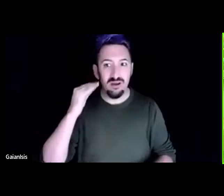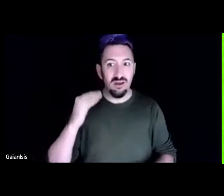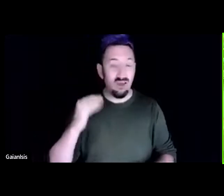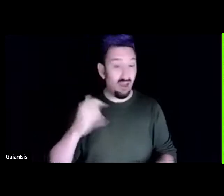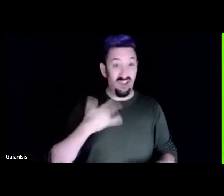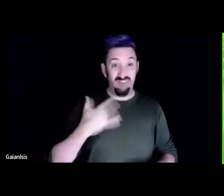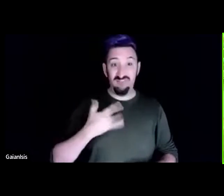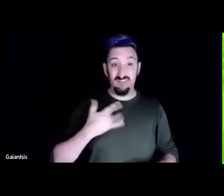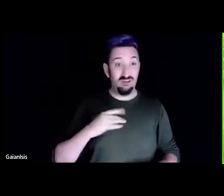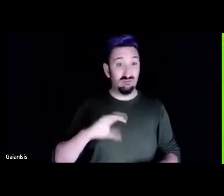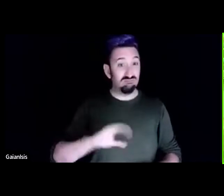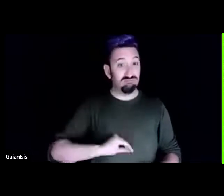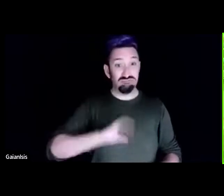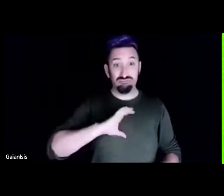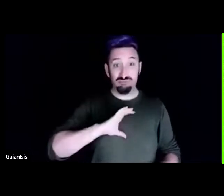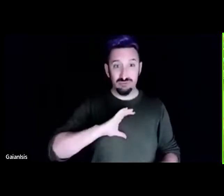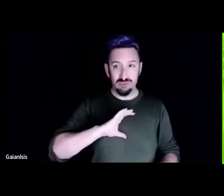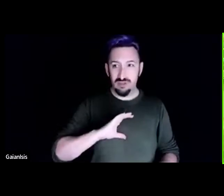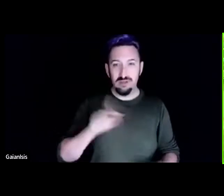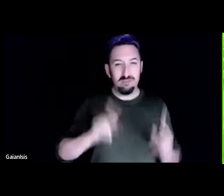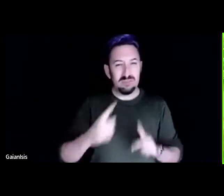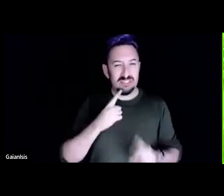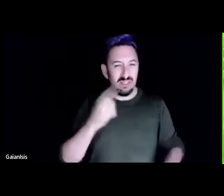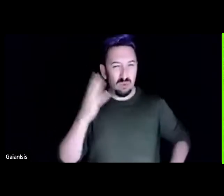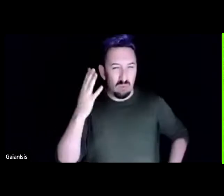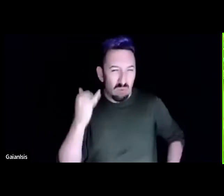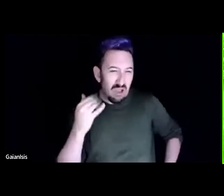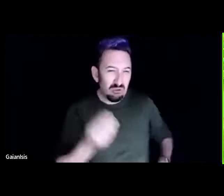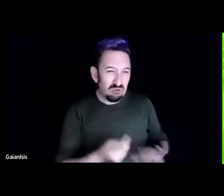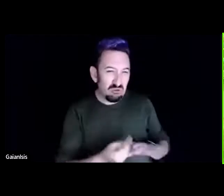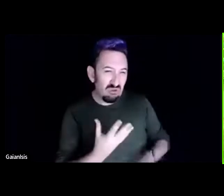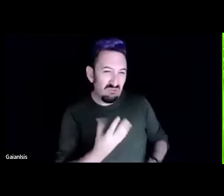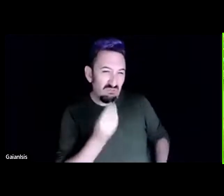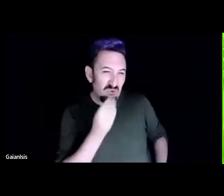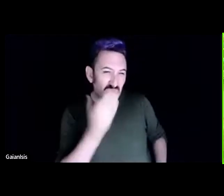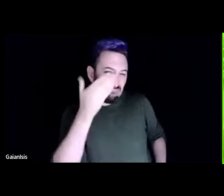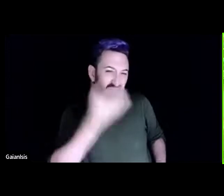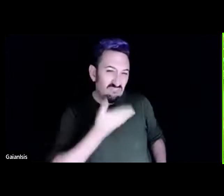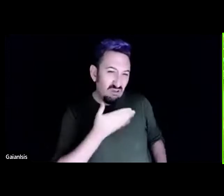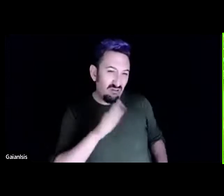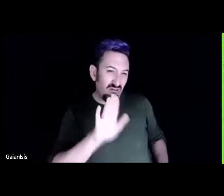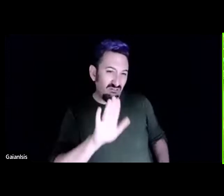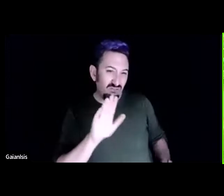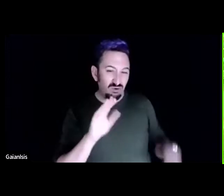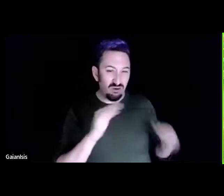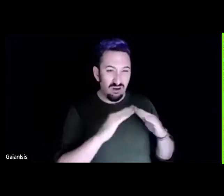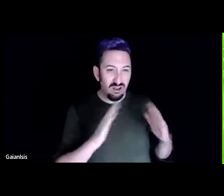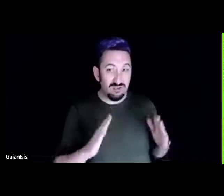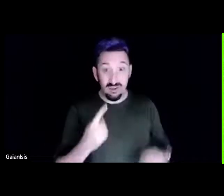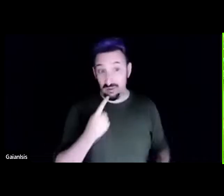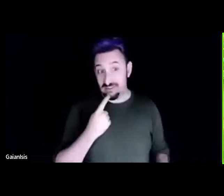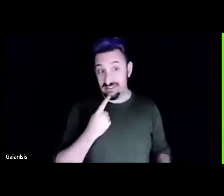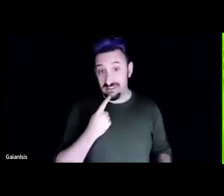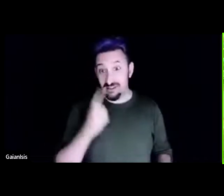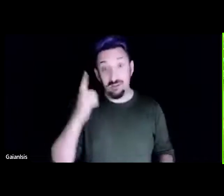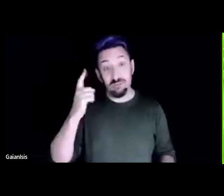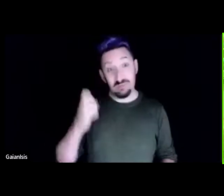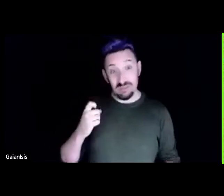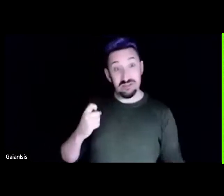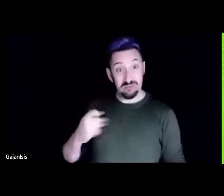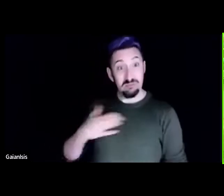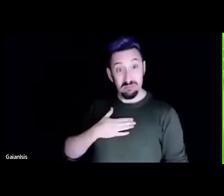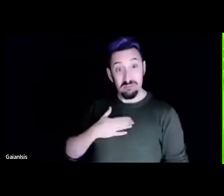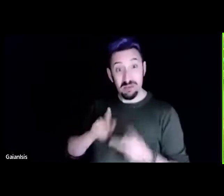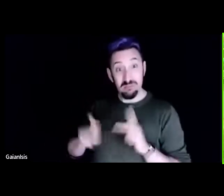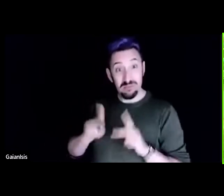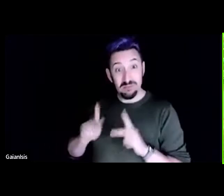said why are you growing food in your front of your house in your front lawn i used to say because me and my people are going to be able to eat